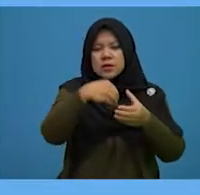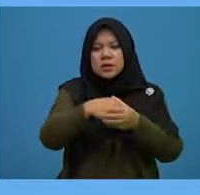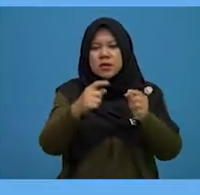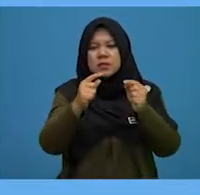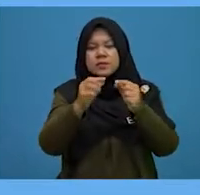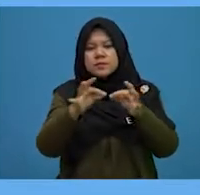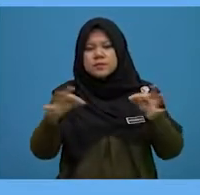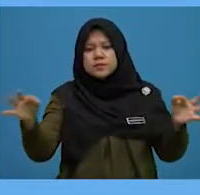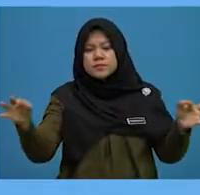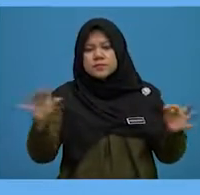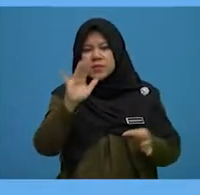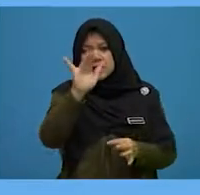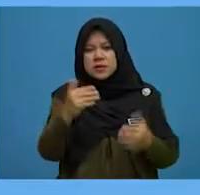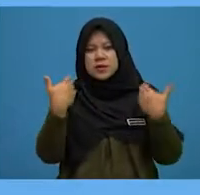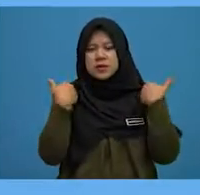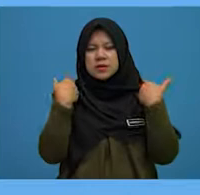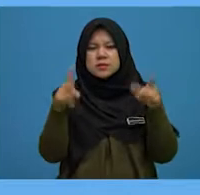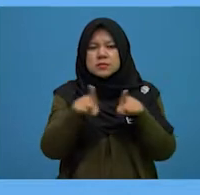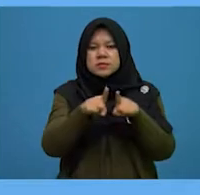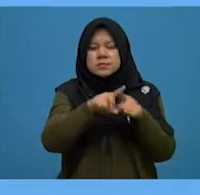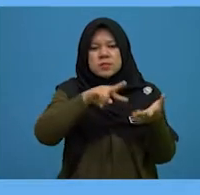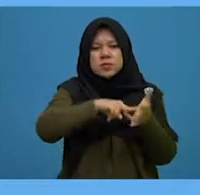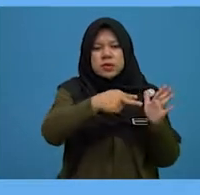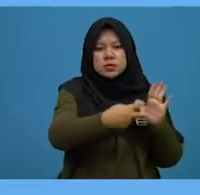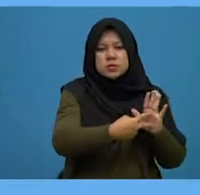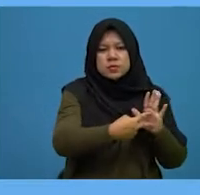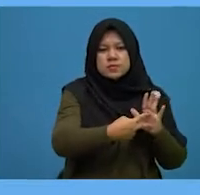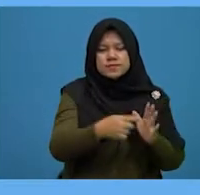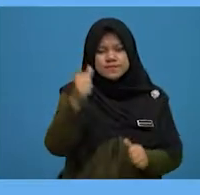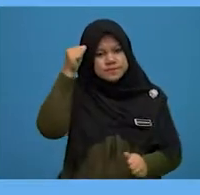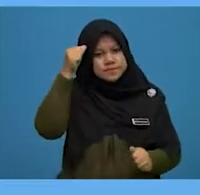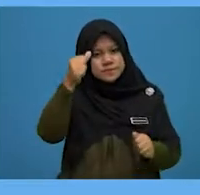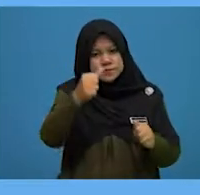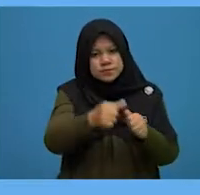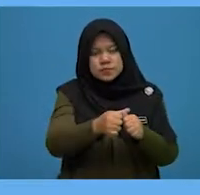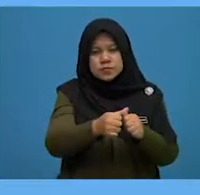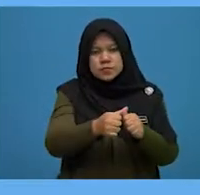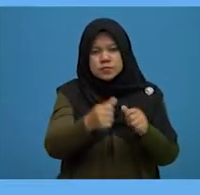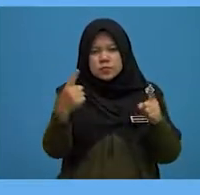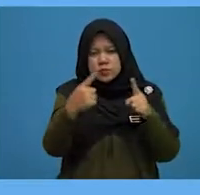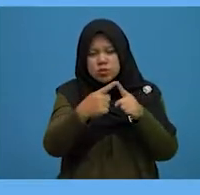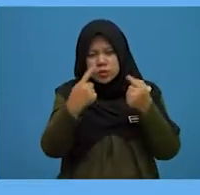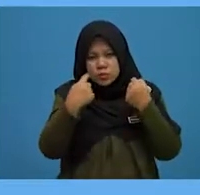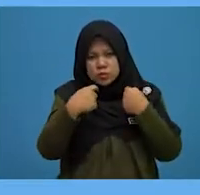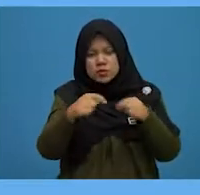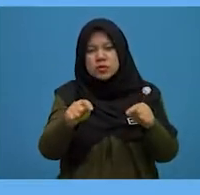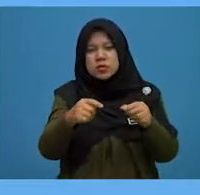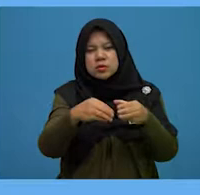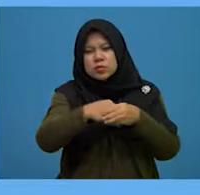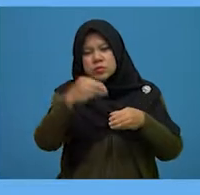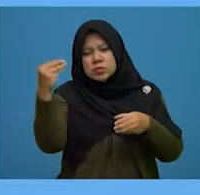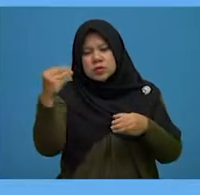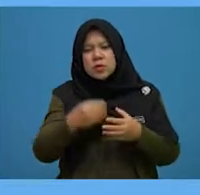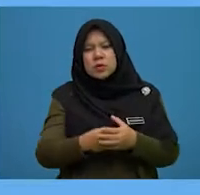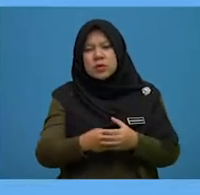that has the same meaning. Bear in mind to try out the word in the